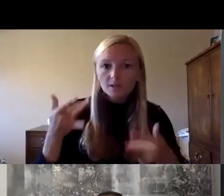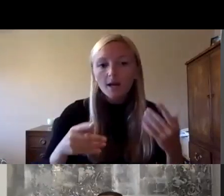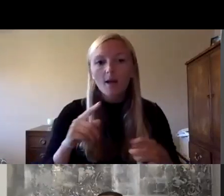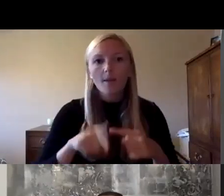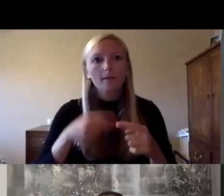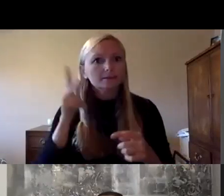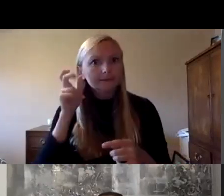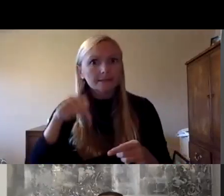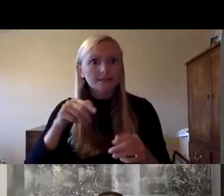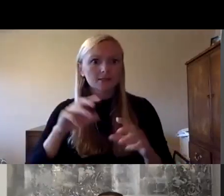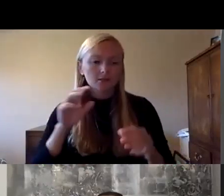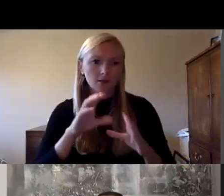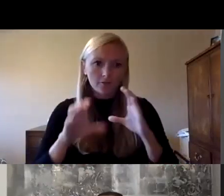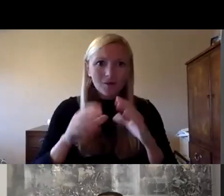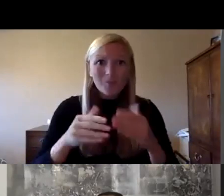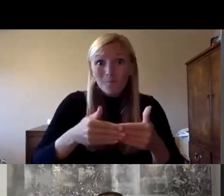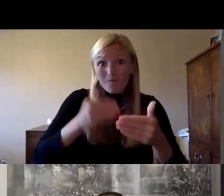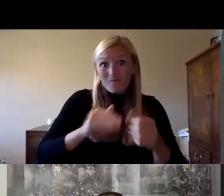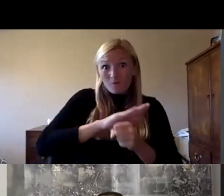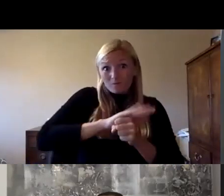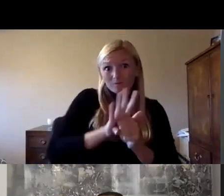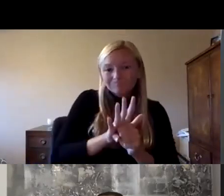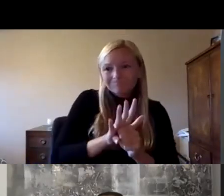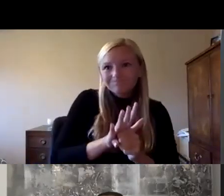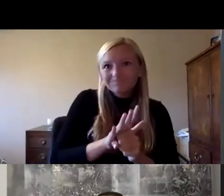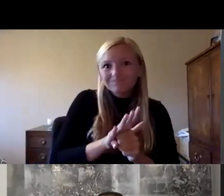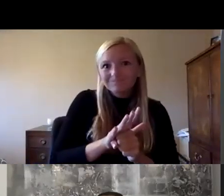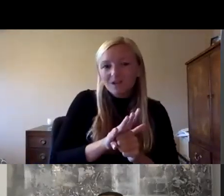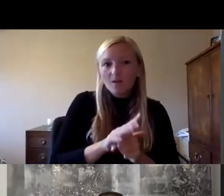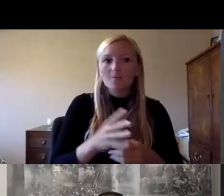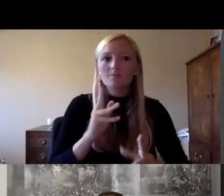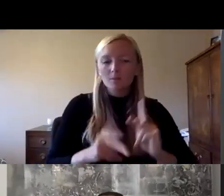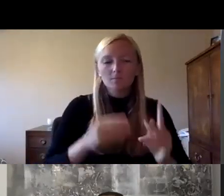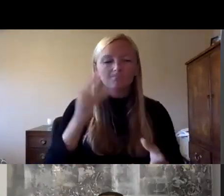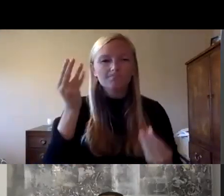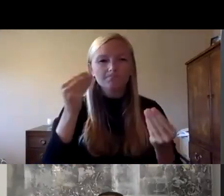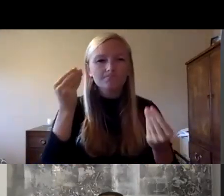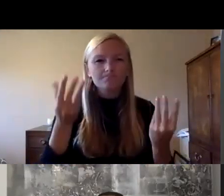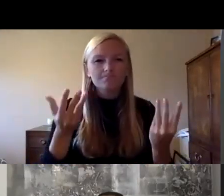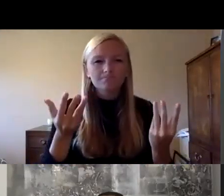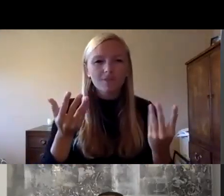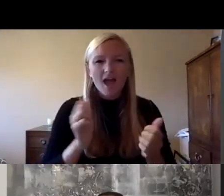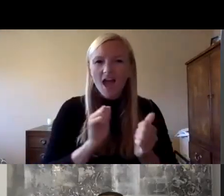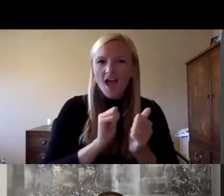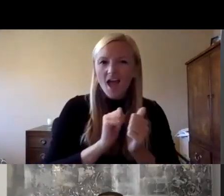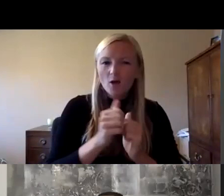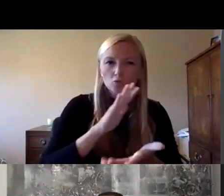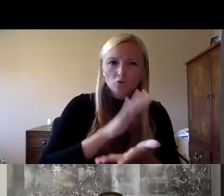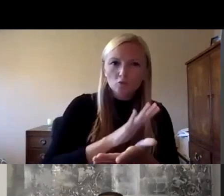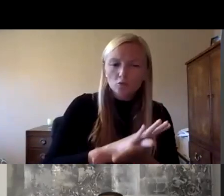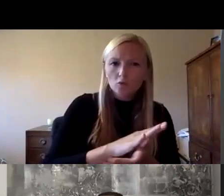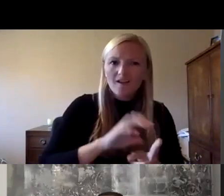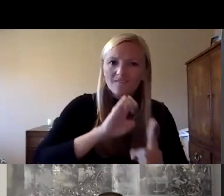department you know even prior to the pandemic was starting to think about uh how instructional spaces needed to change